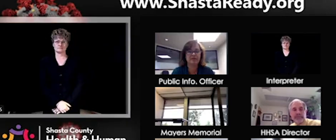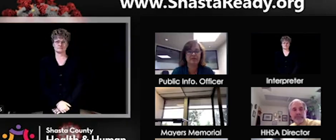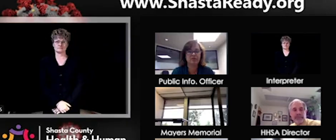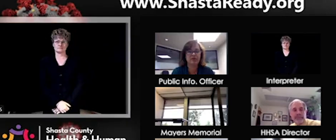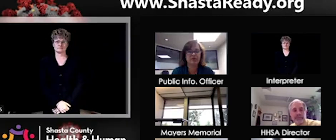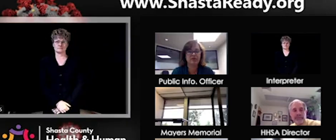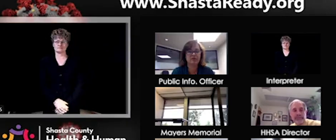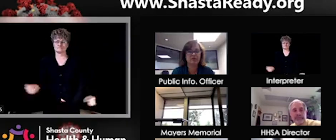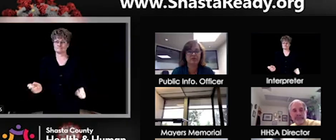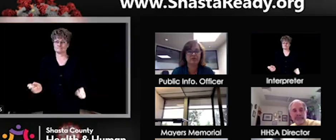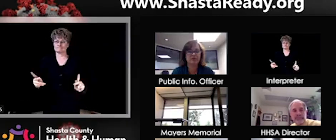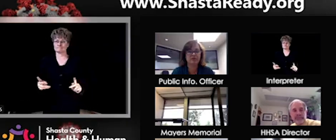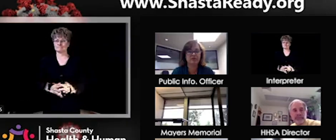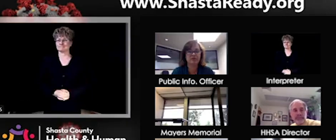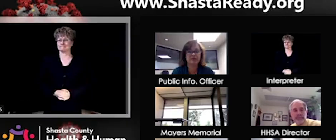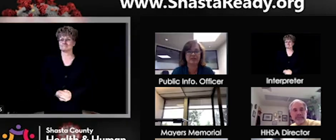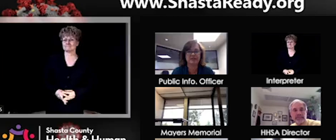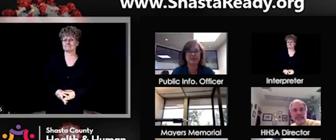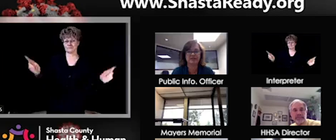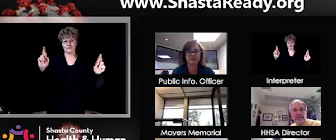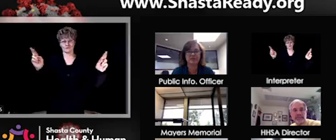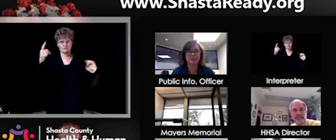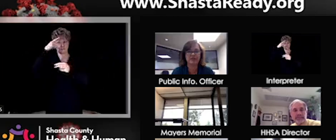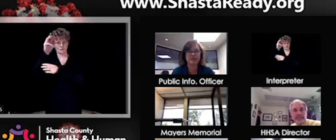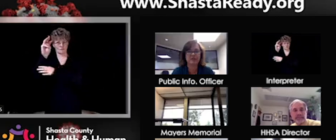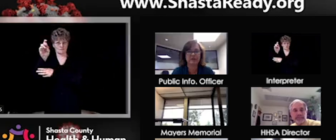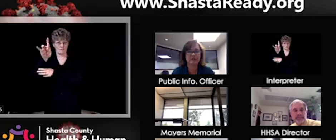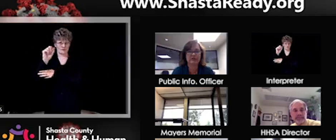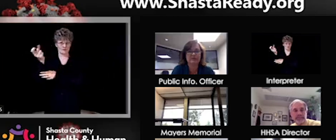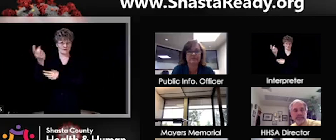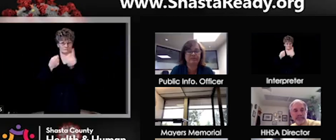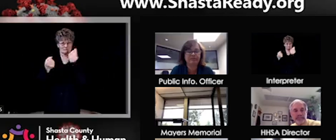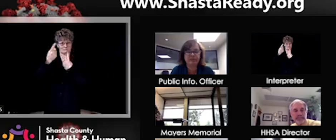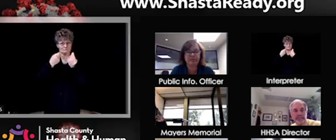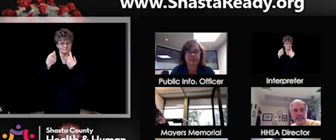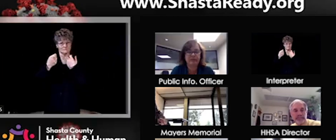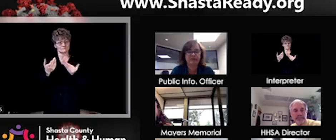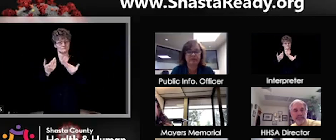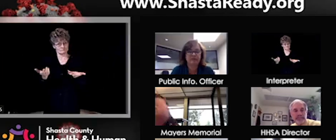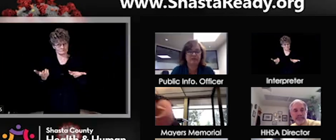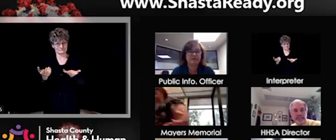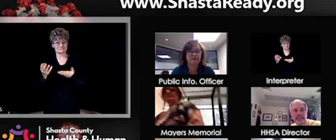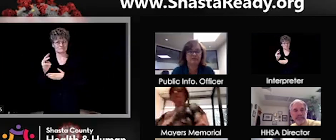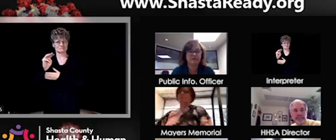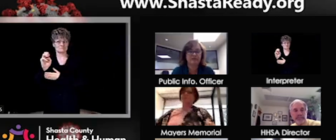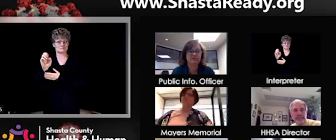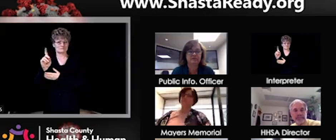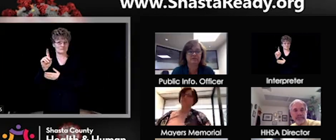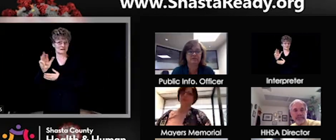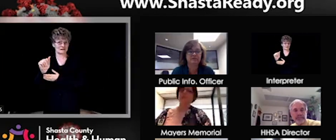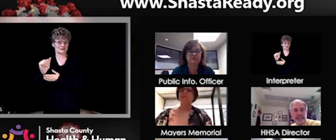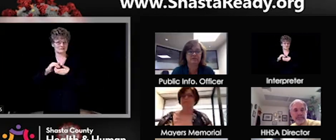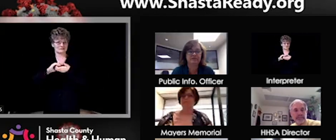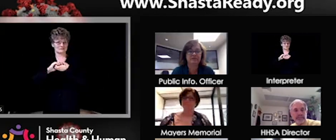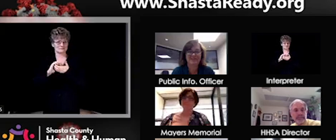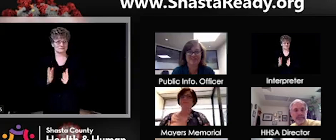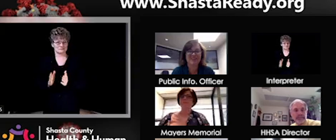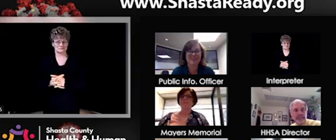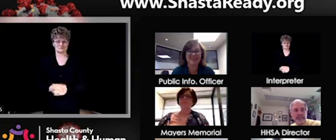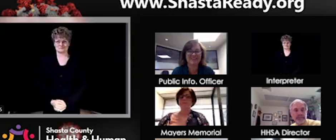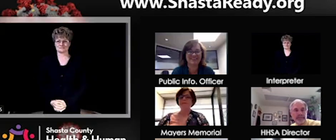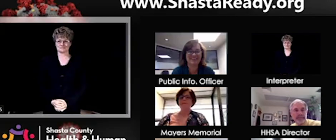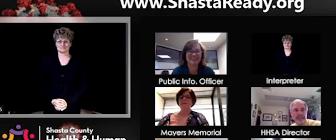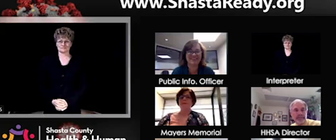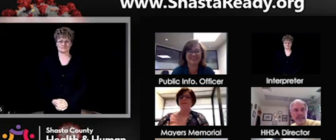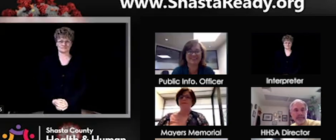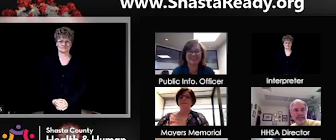Okay. We are ready for your questions, media partners. All right. I'll jump right in. First, Donnell,